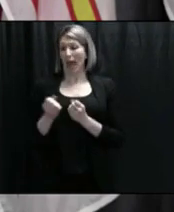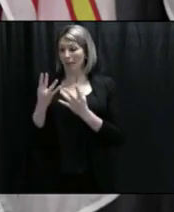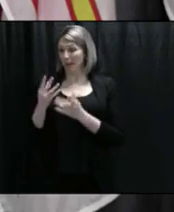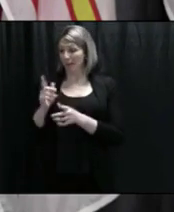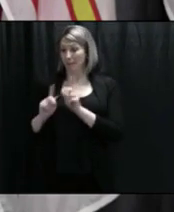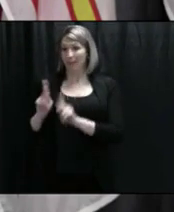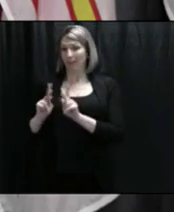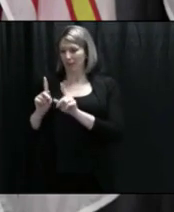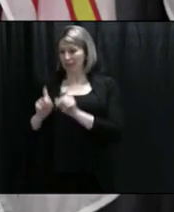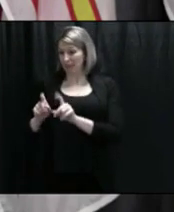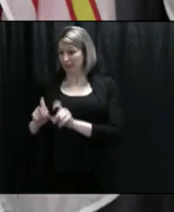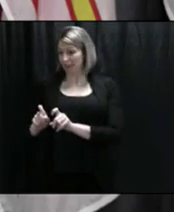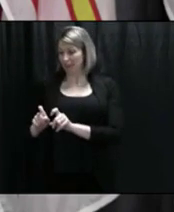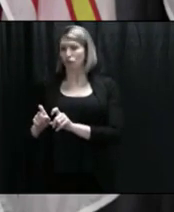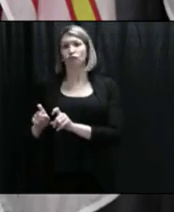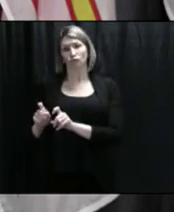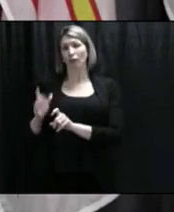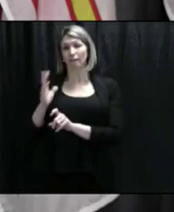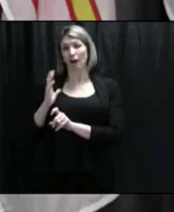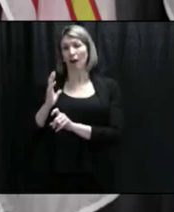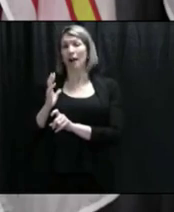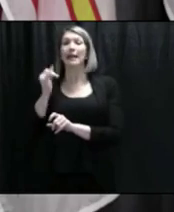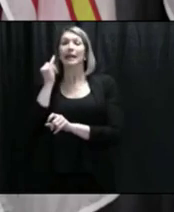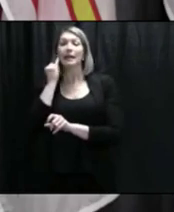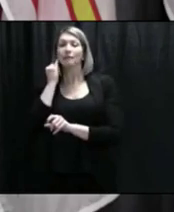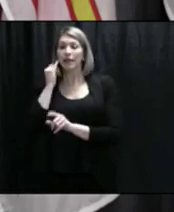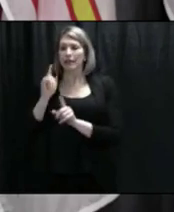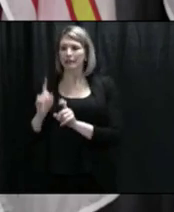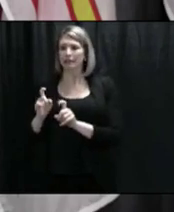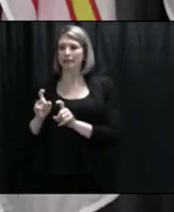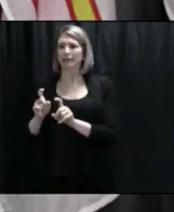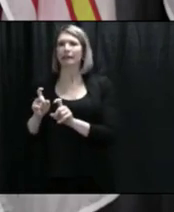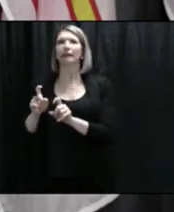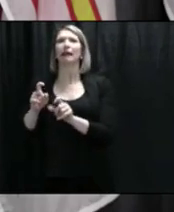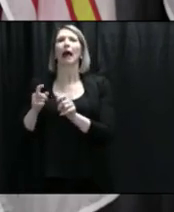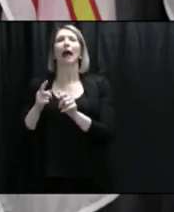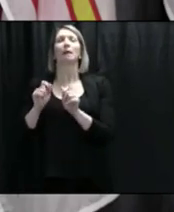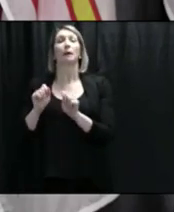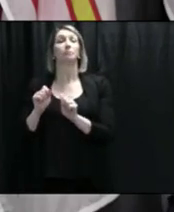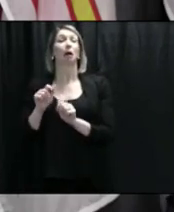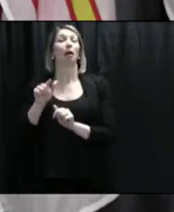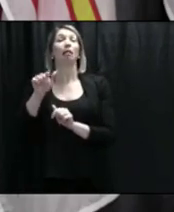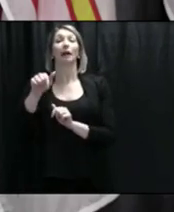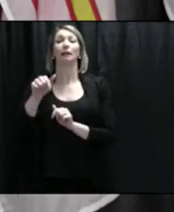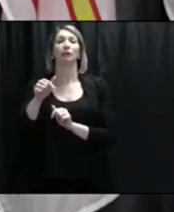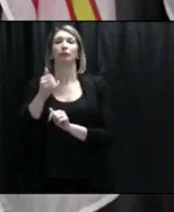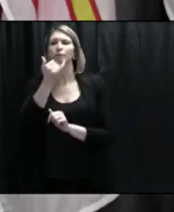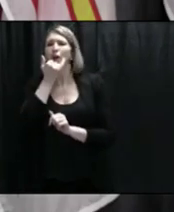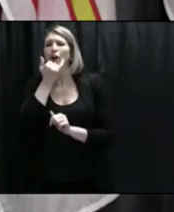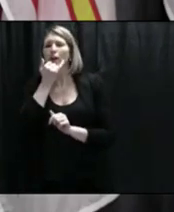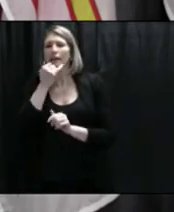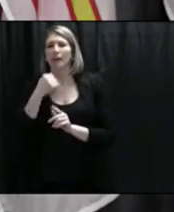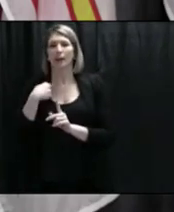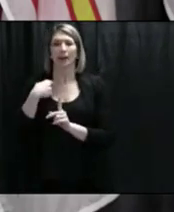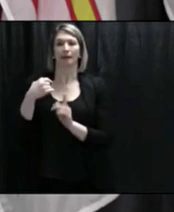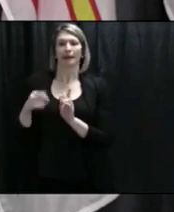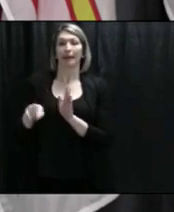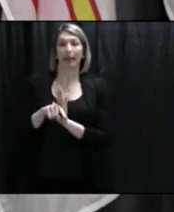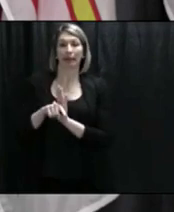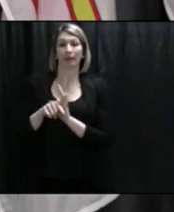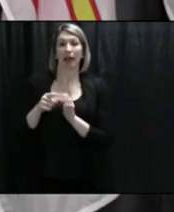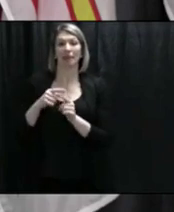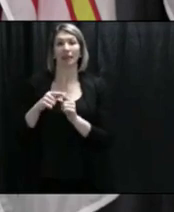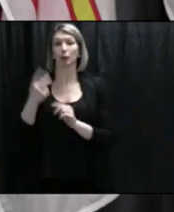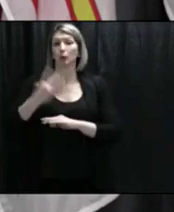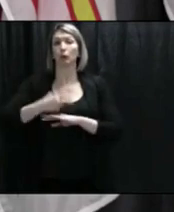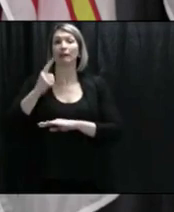be so careful. If you test and do mass testing, you could have some false negatives and see in just a couple days later, they could be positive, they could be